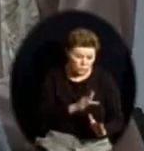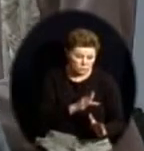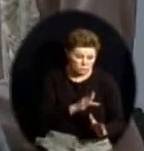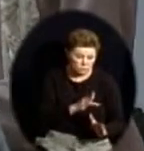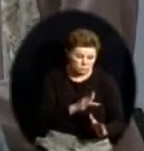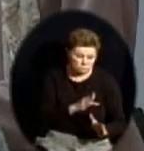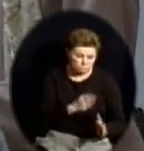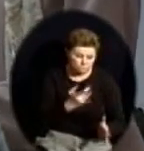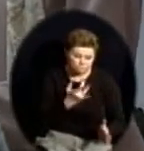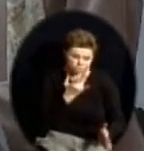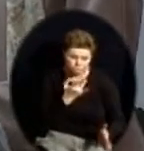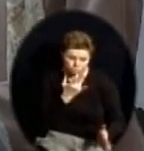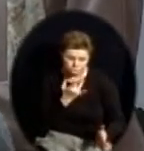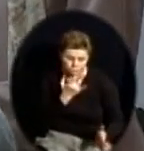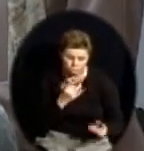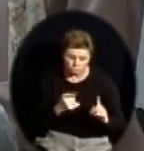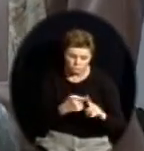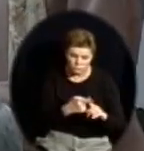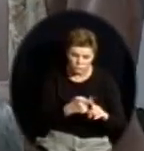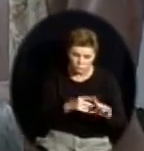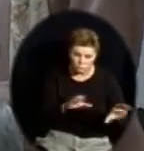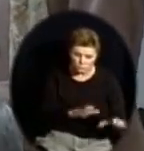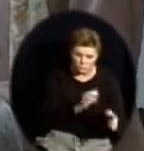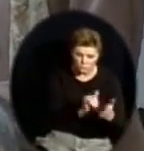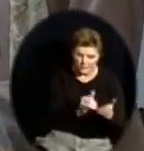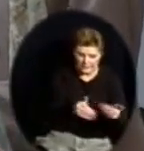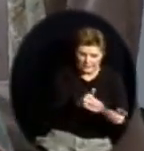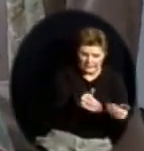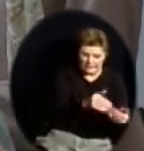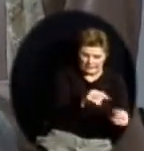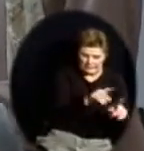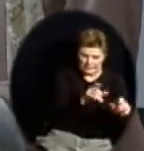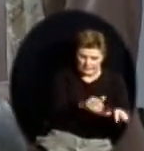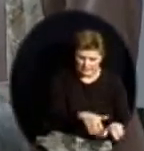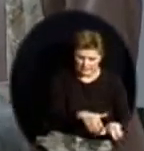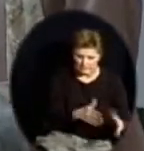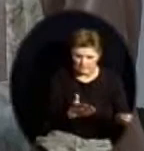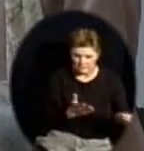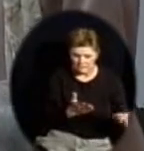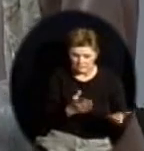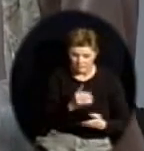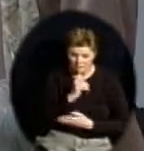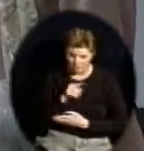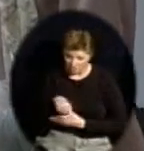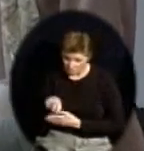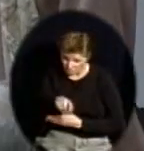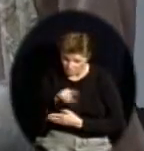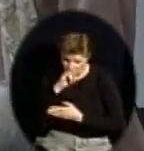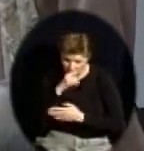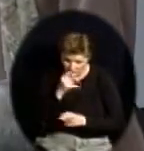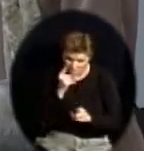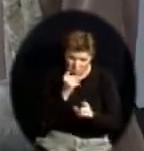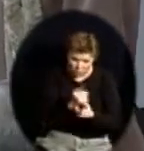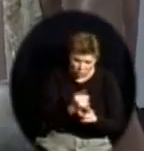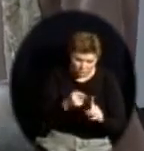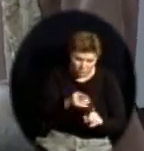a higher percentage based on our student population, if they are appropriate to take these assessments, should have the opportunity to do that, show what they've